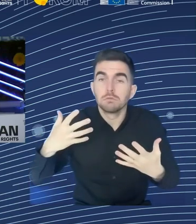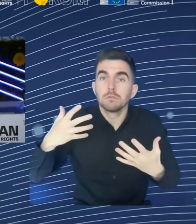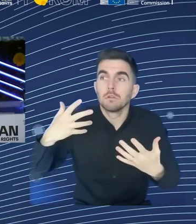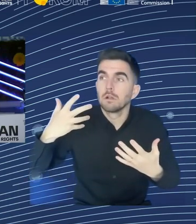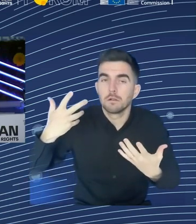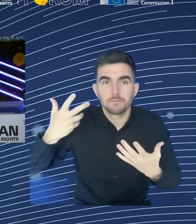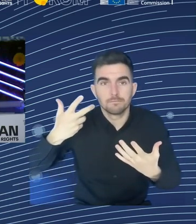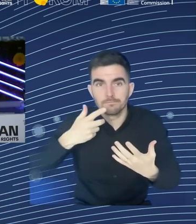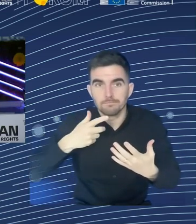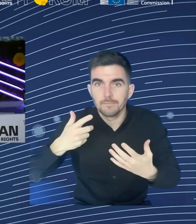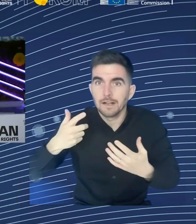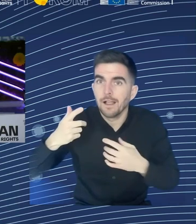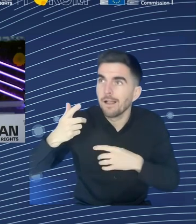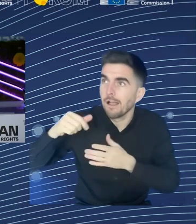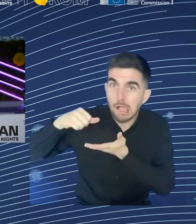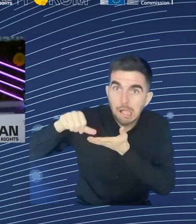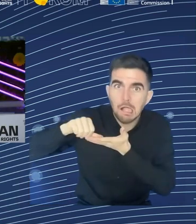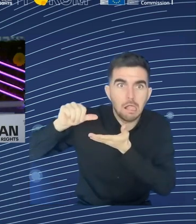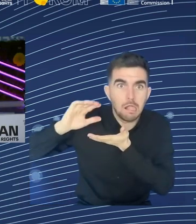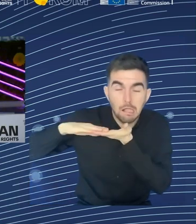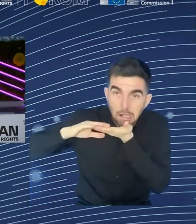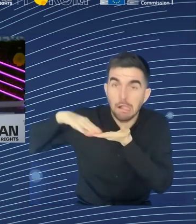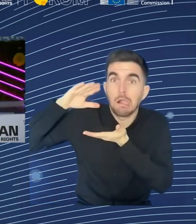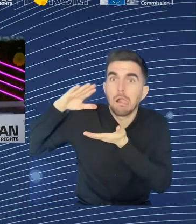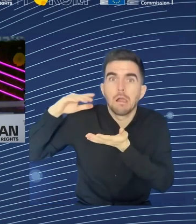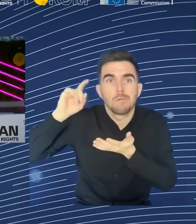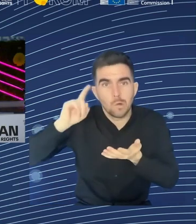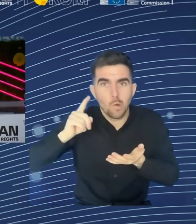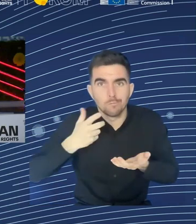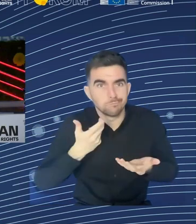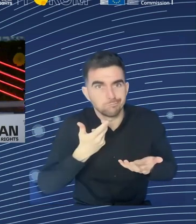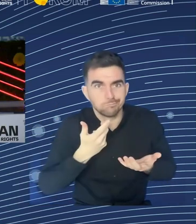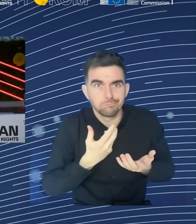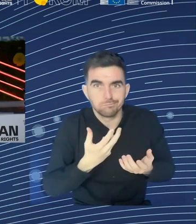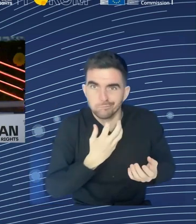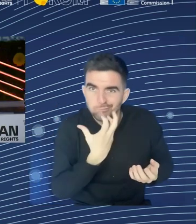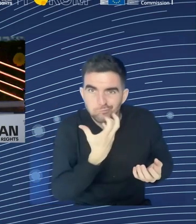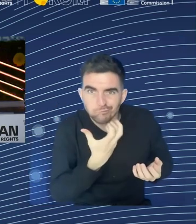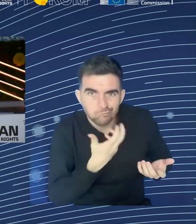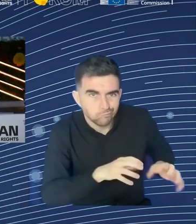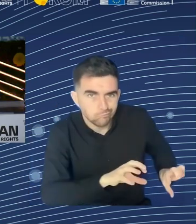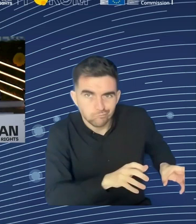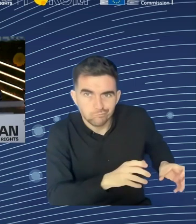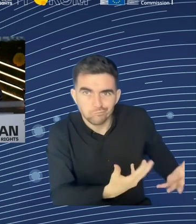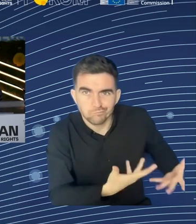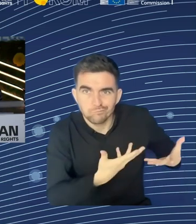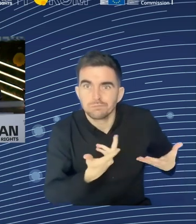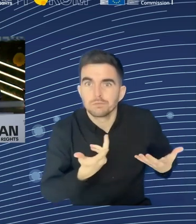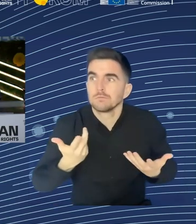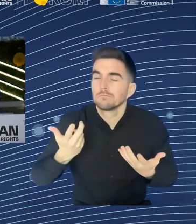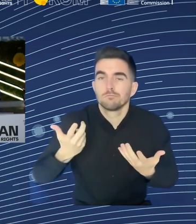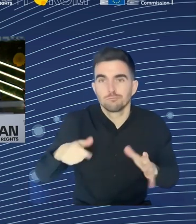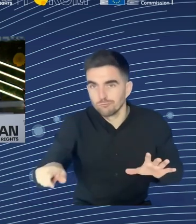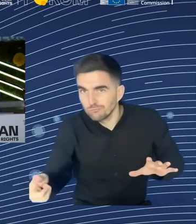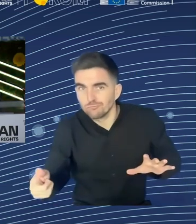we have seen some clear slowdown on the growth side. And this week, the new